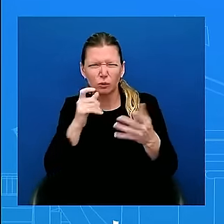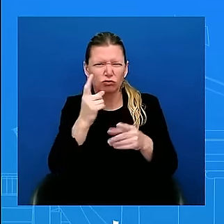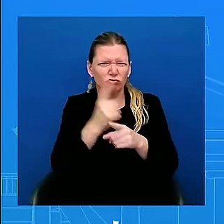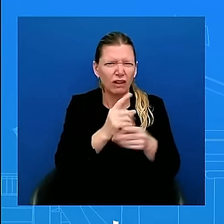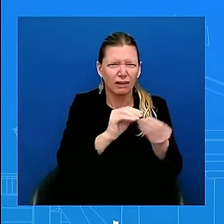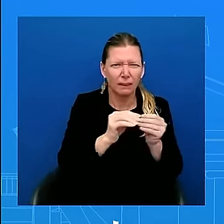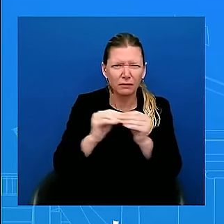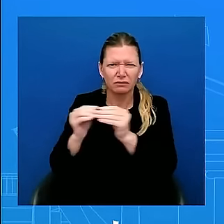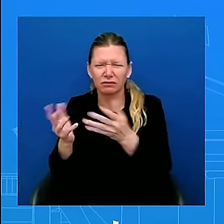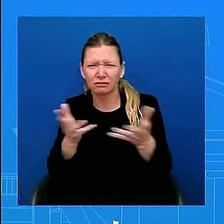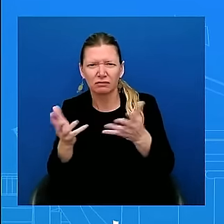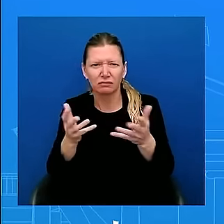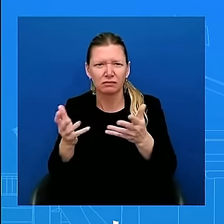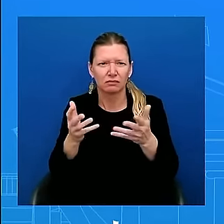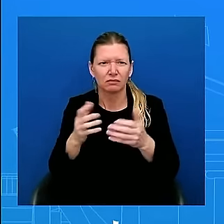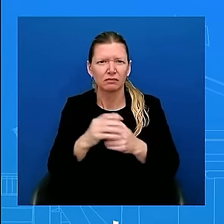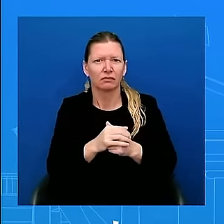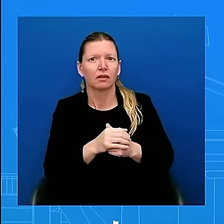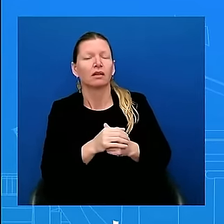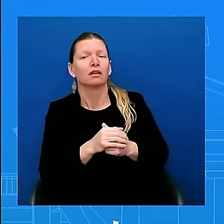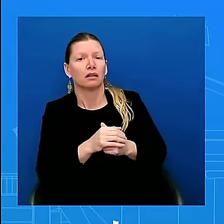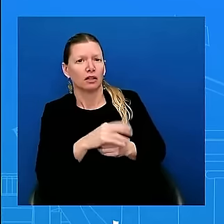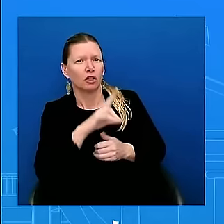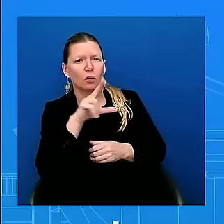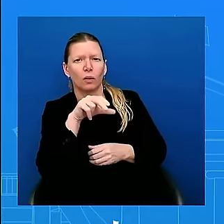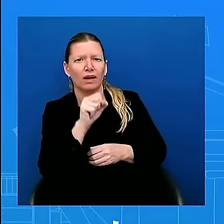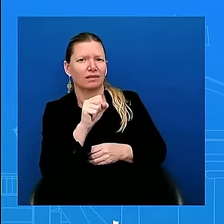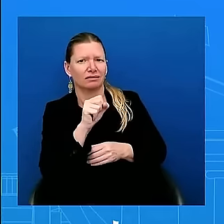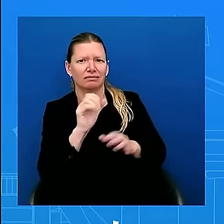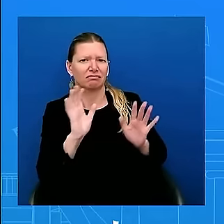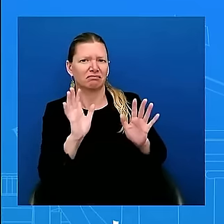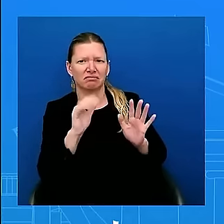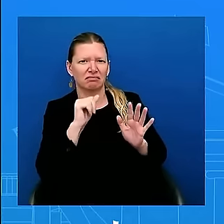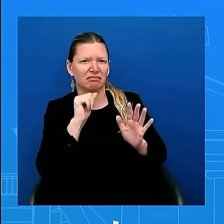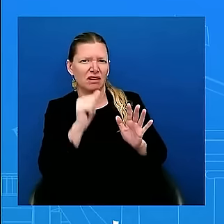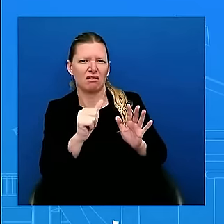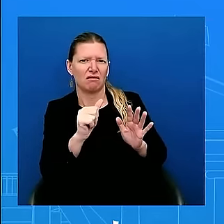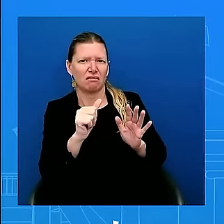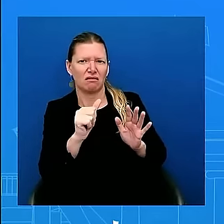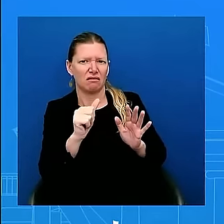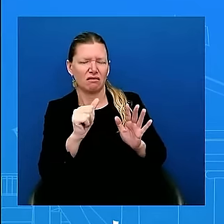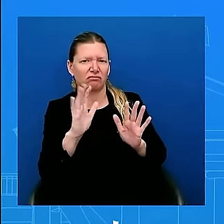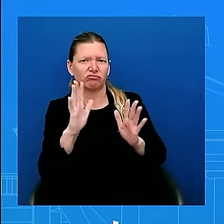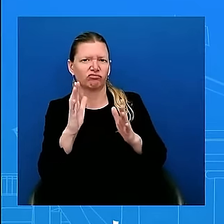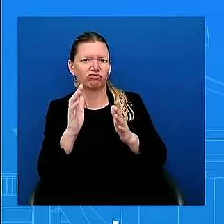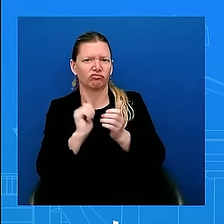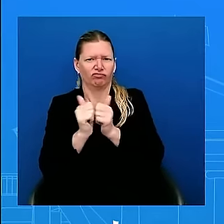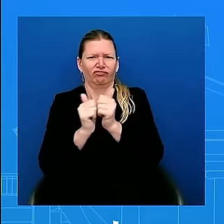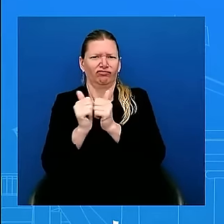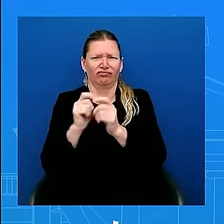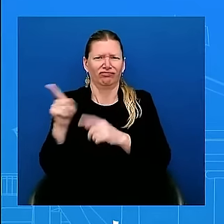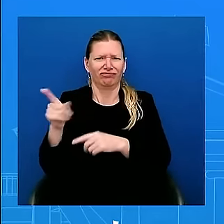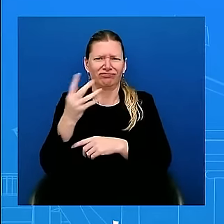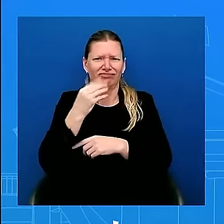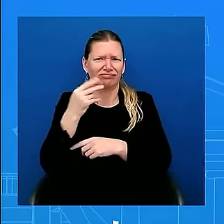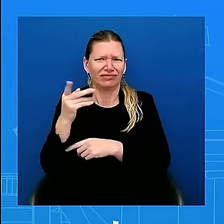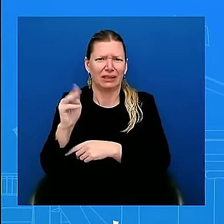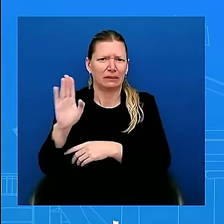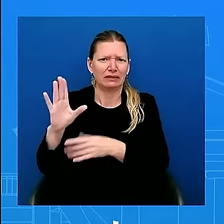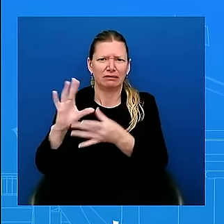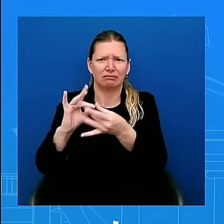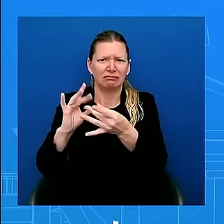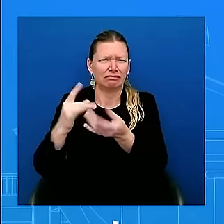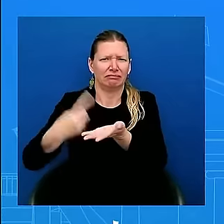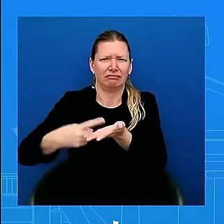the White House podium. He should speak for his comments. He should speak for his views. What I can do is speak for